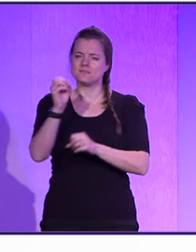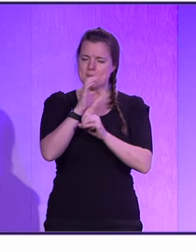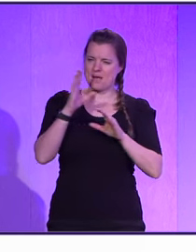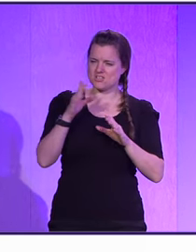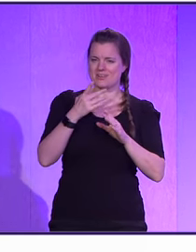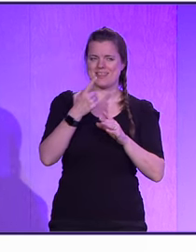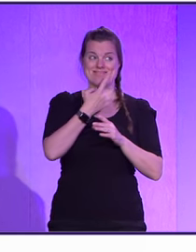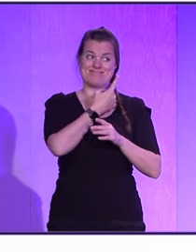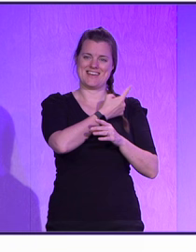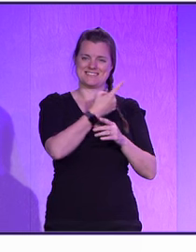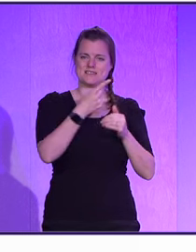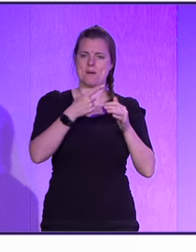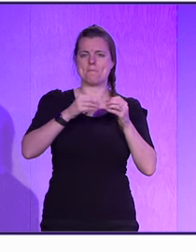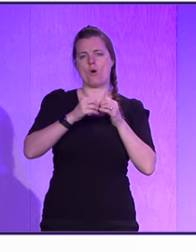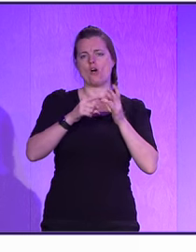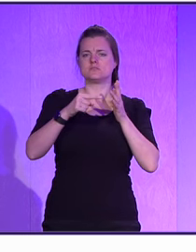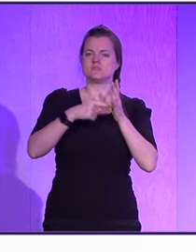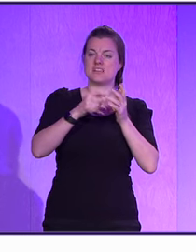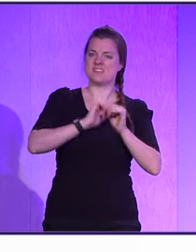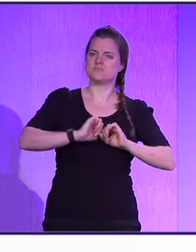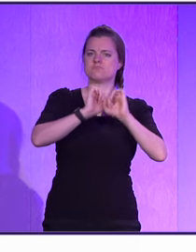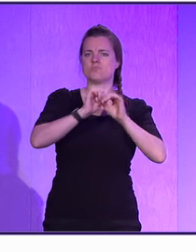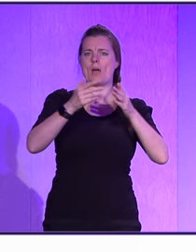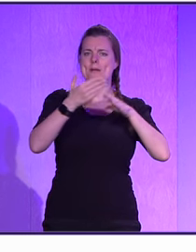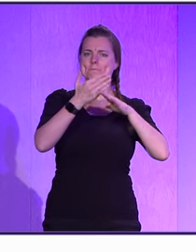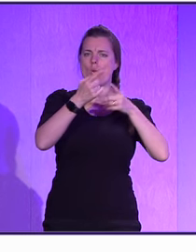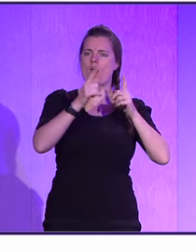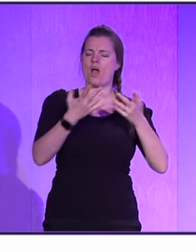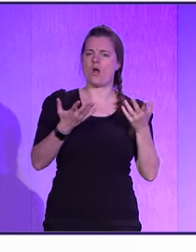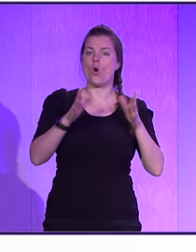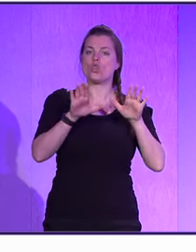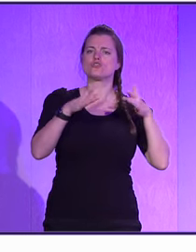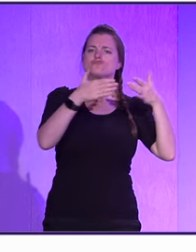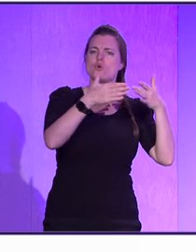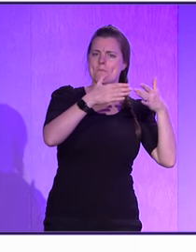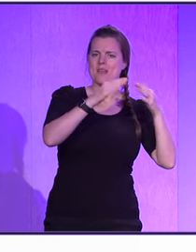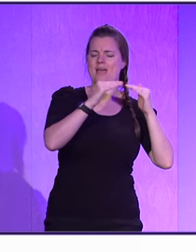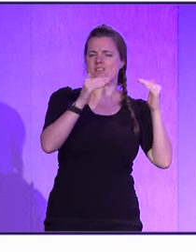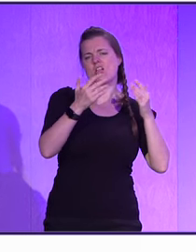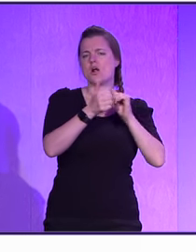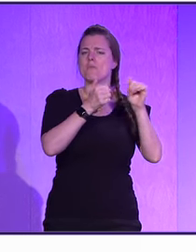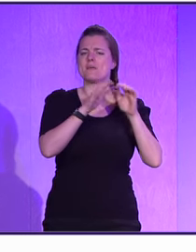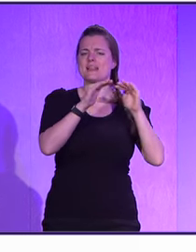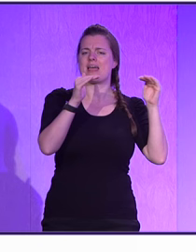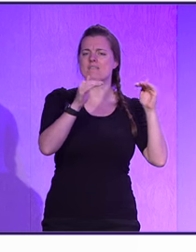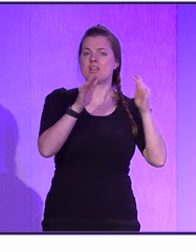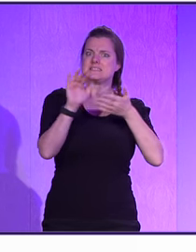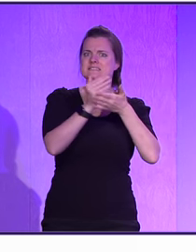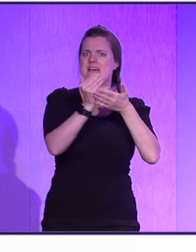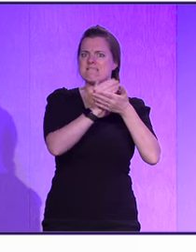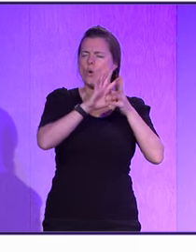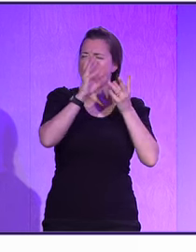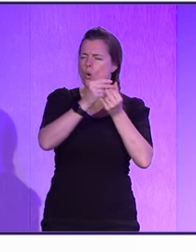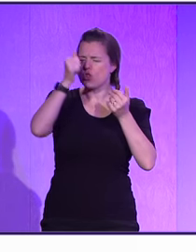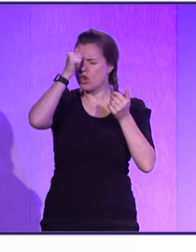employed at your team level, your group level, your company level, saving knowledge about everything you've done